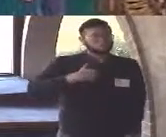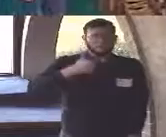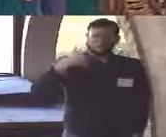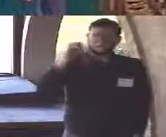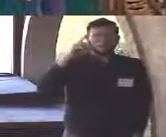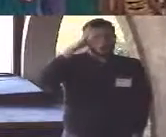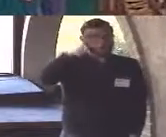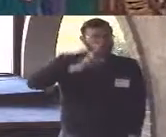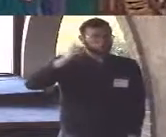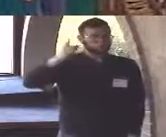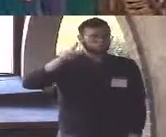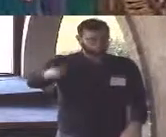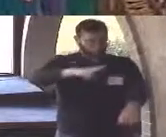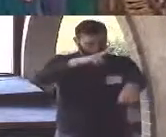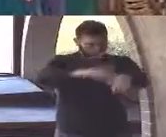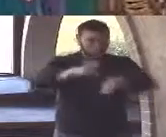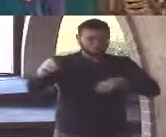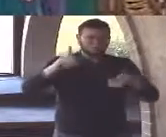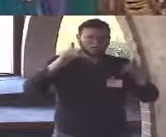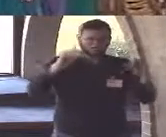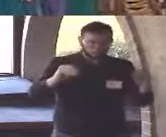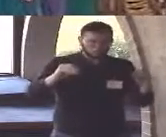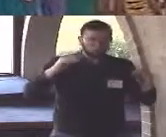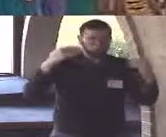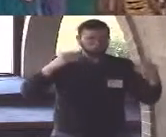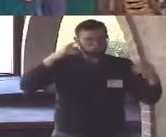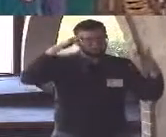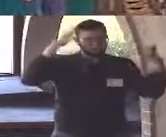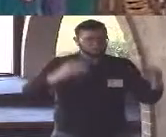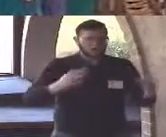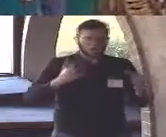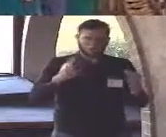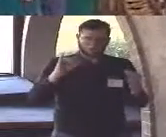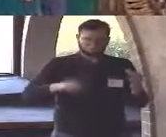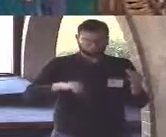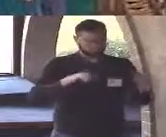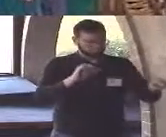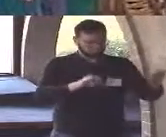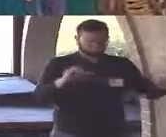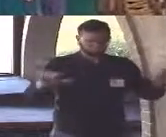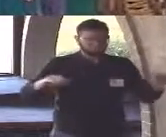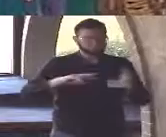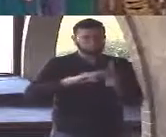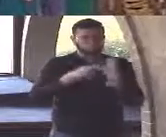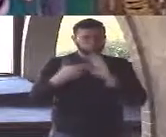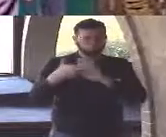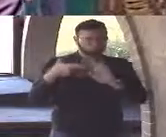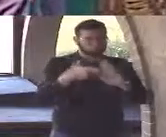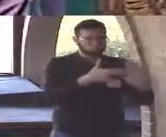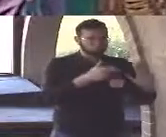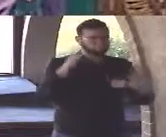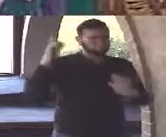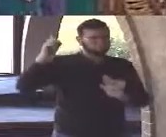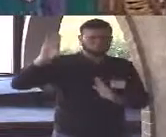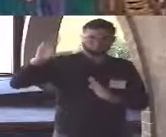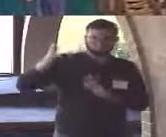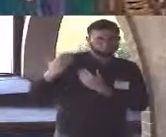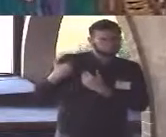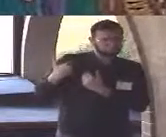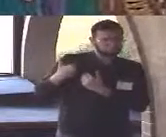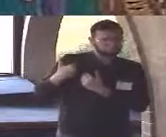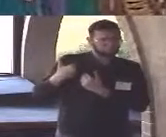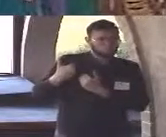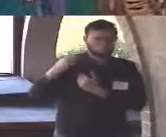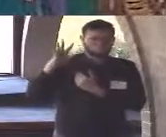course yes he gives everything meaning when the existentialists collectively realized this probably wasn't the case